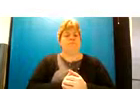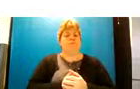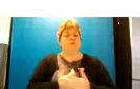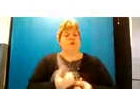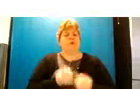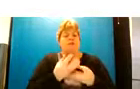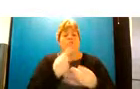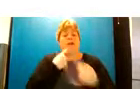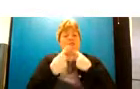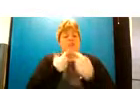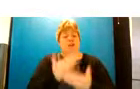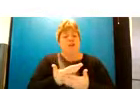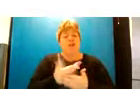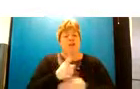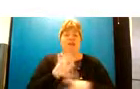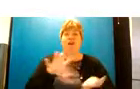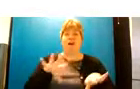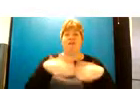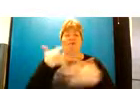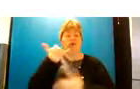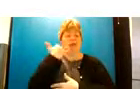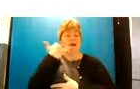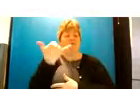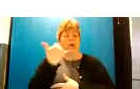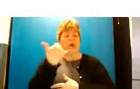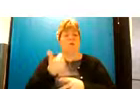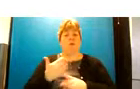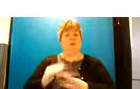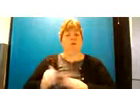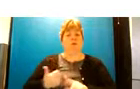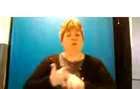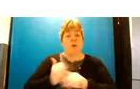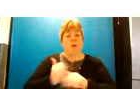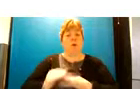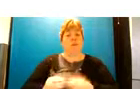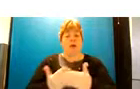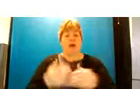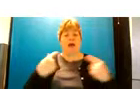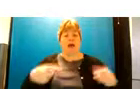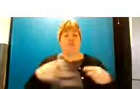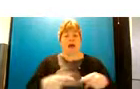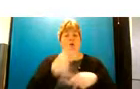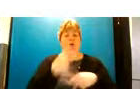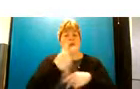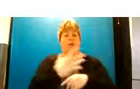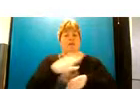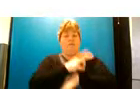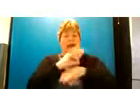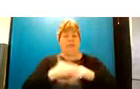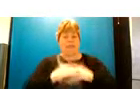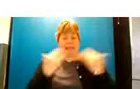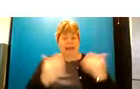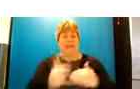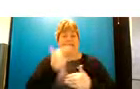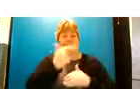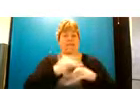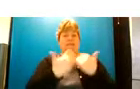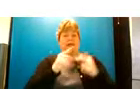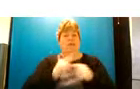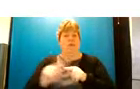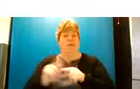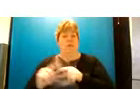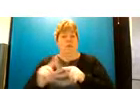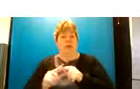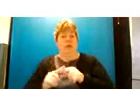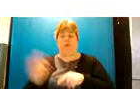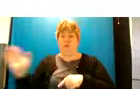about it it's a free phone um support service which is available 24 hours a day seven days a week it's uh it's